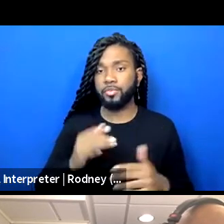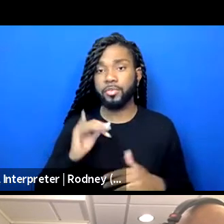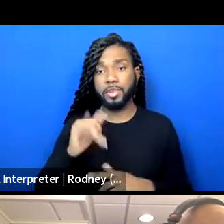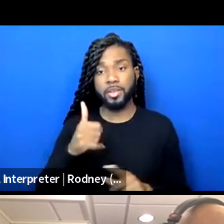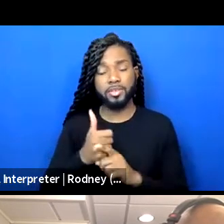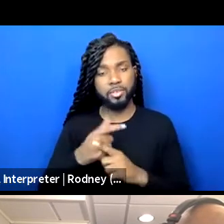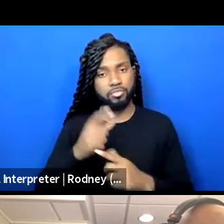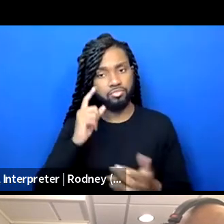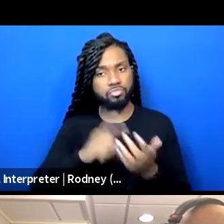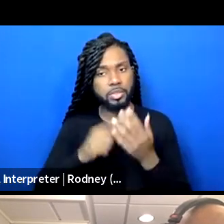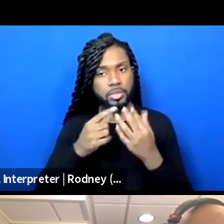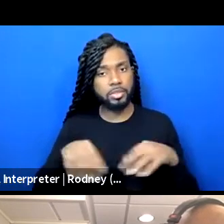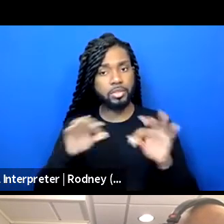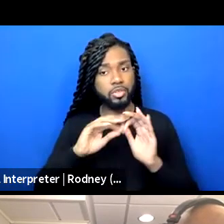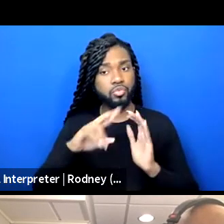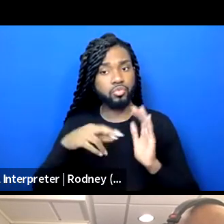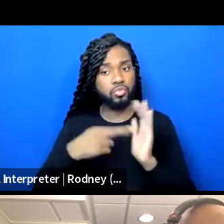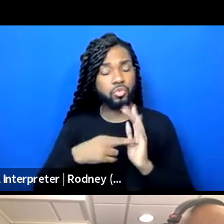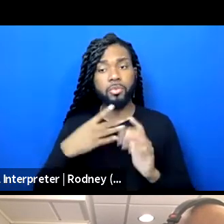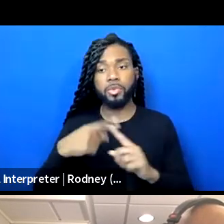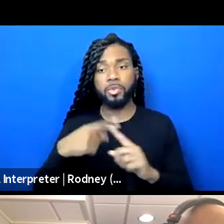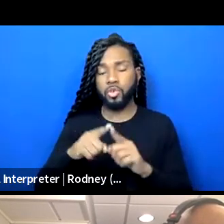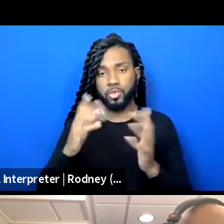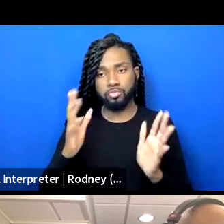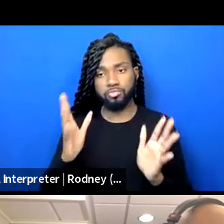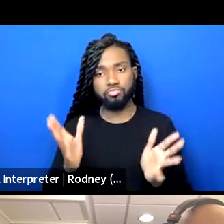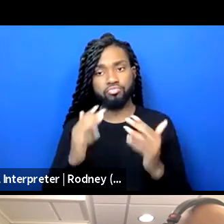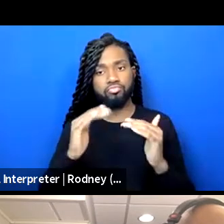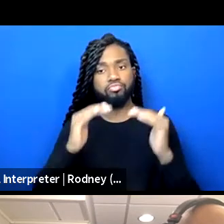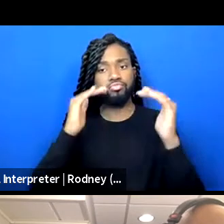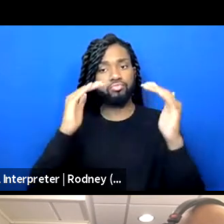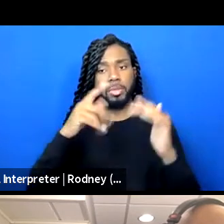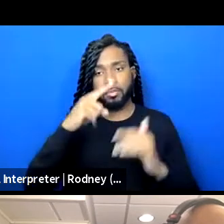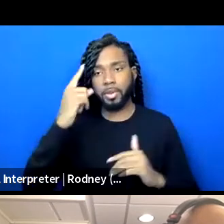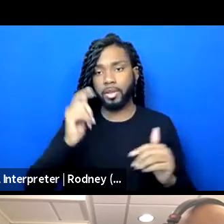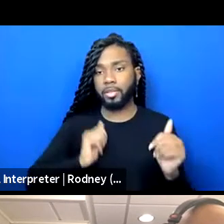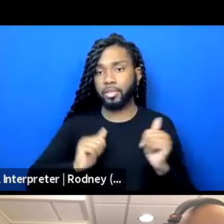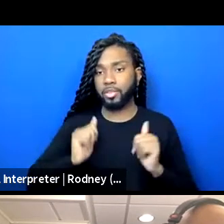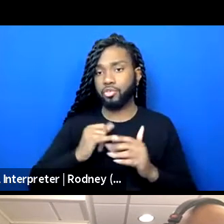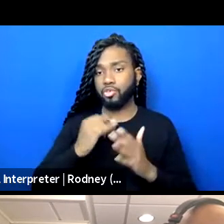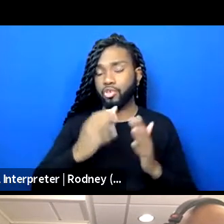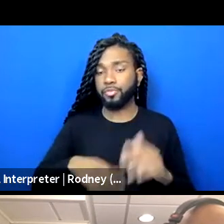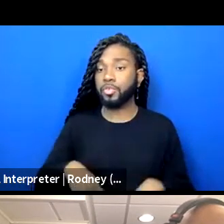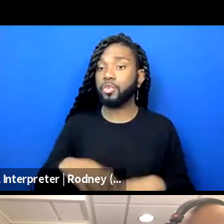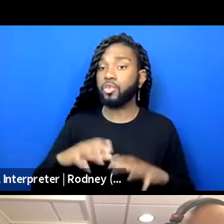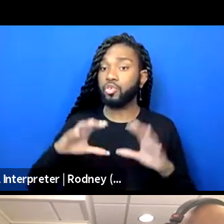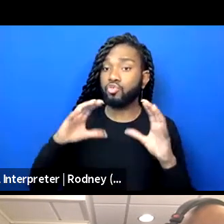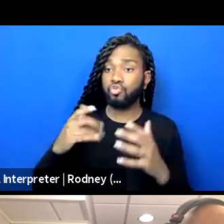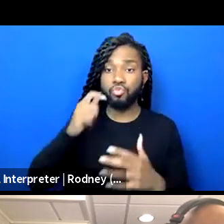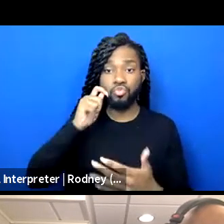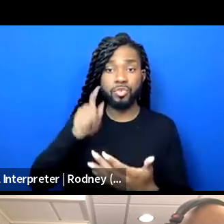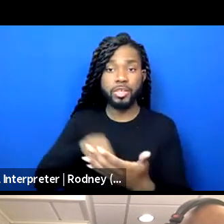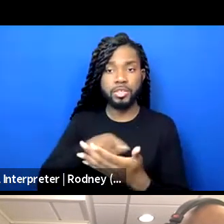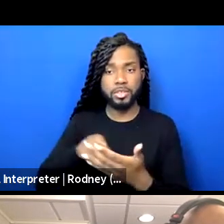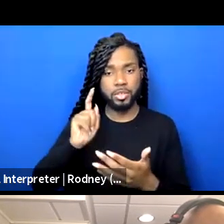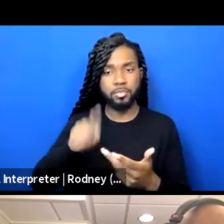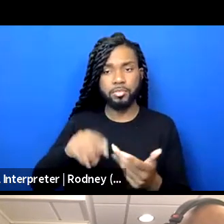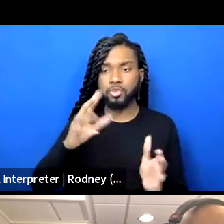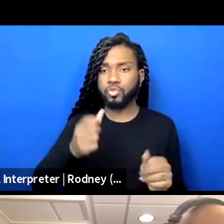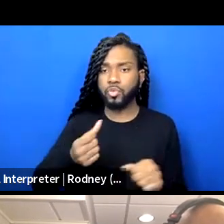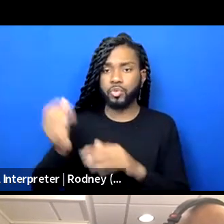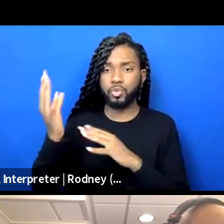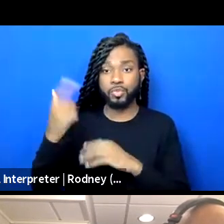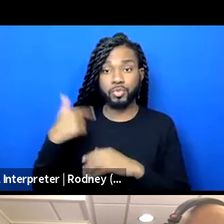and advancement of Black theater artists. Systems must shift. Root racism must be overturned. We see the